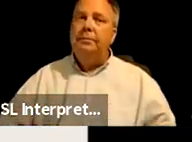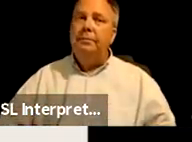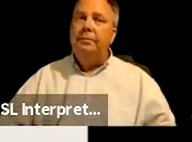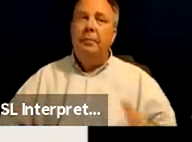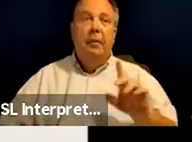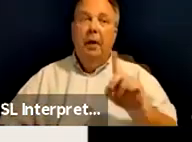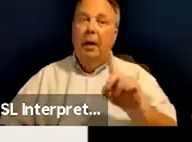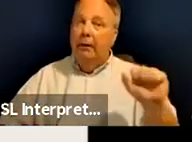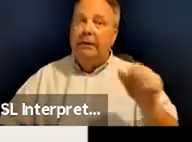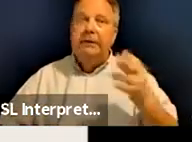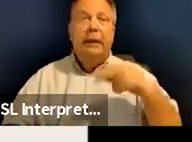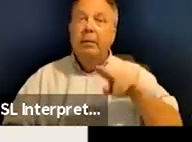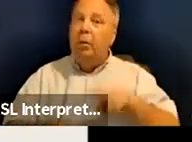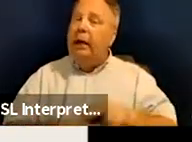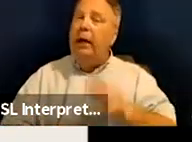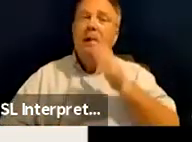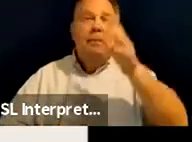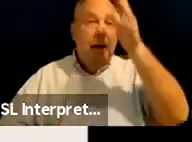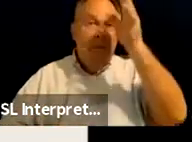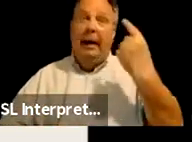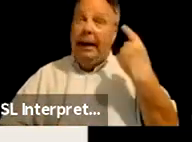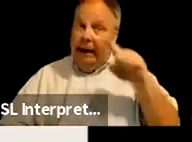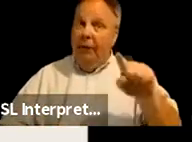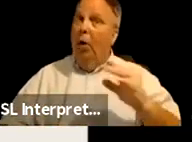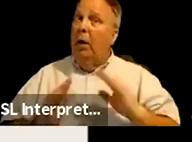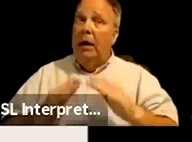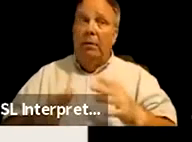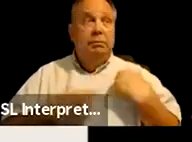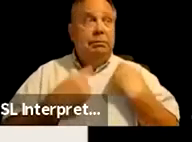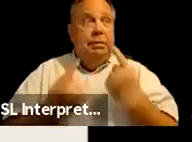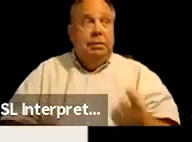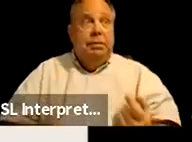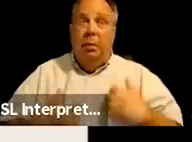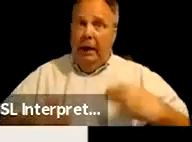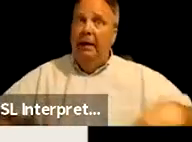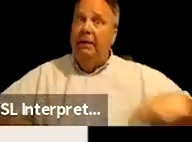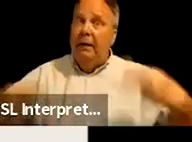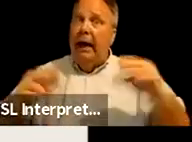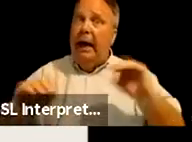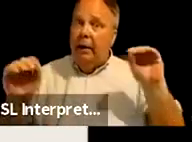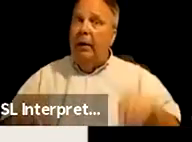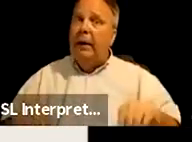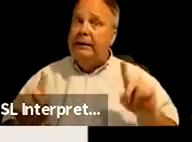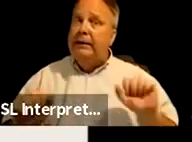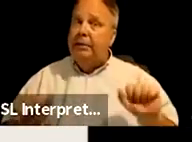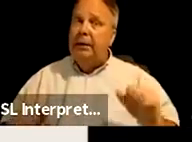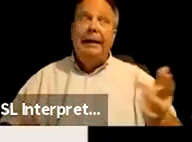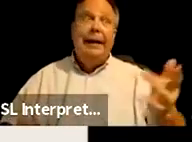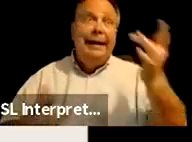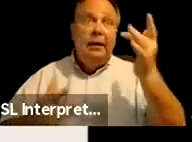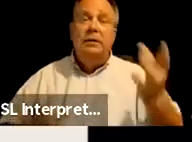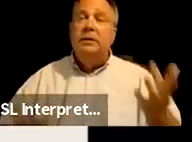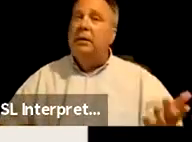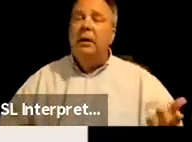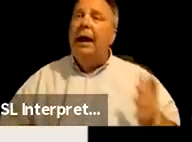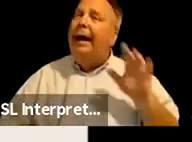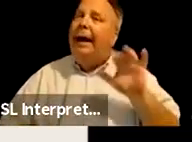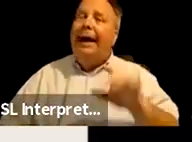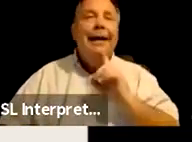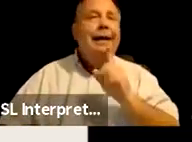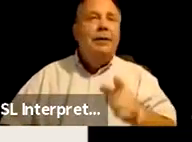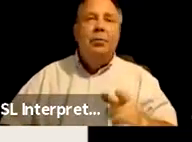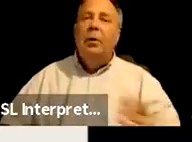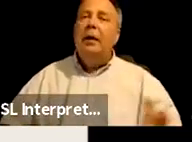of disabled native parents and for our communities, since we have such high rates of disabilities and illnesses, and this really could